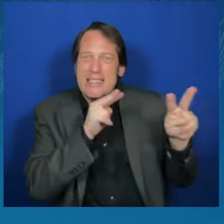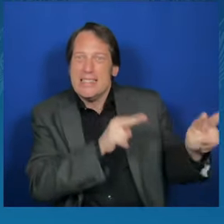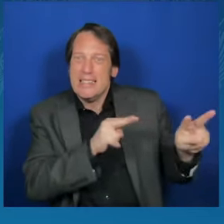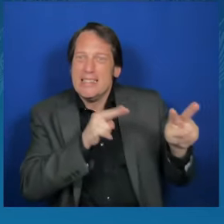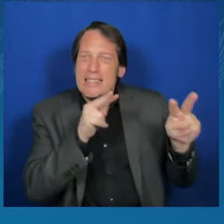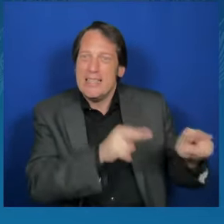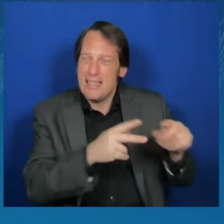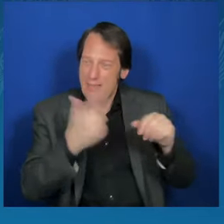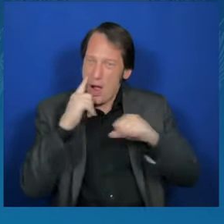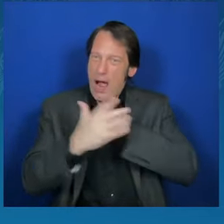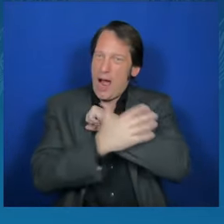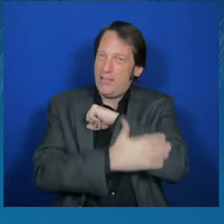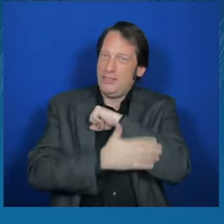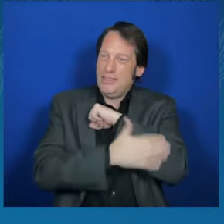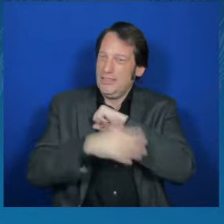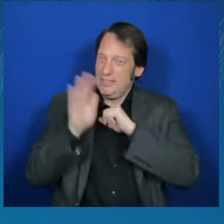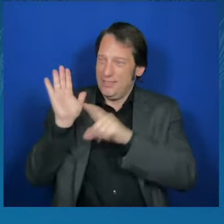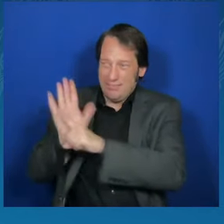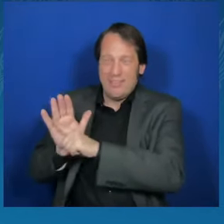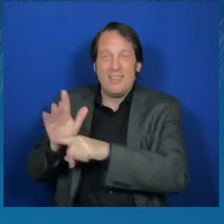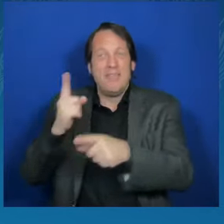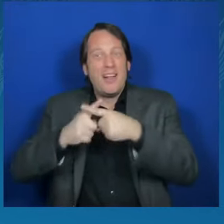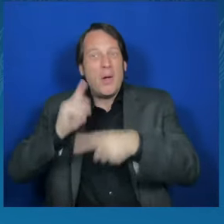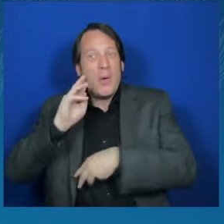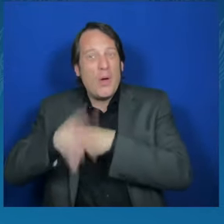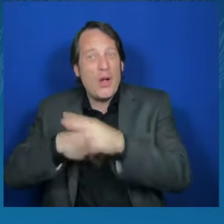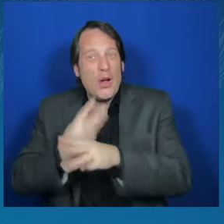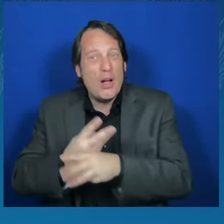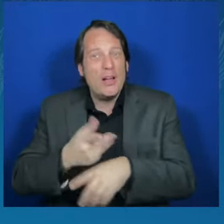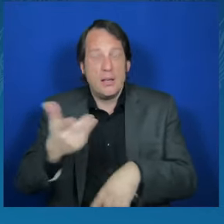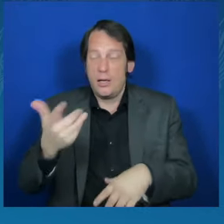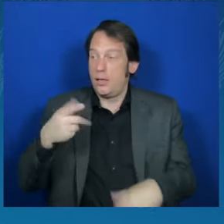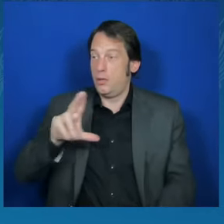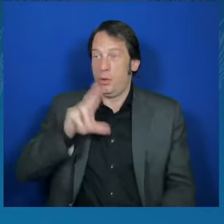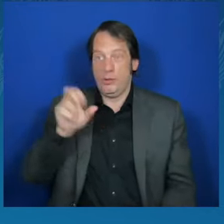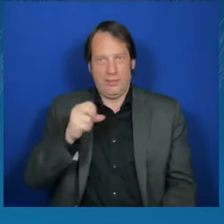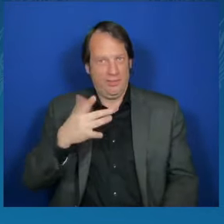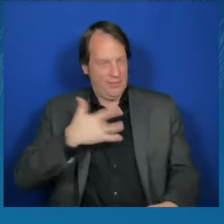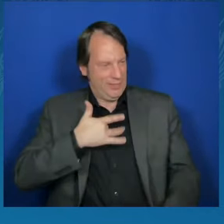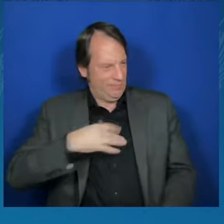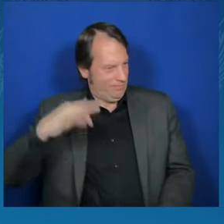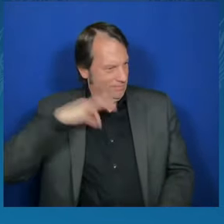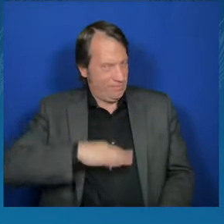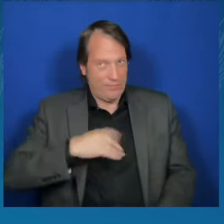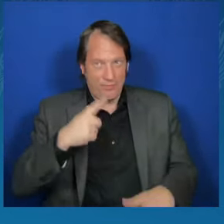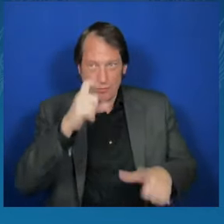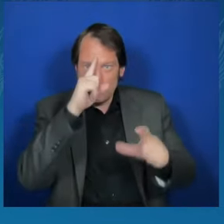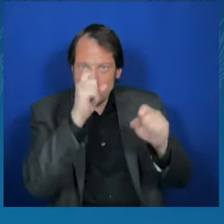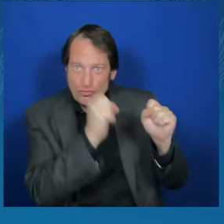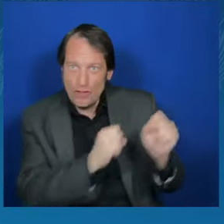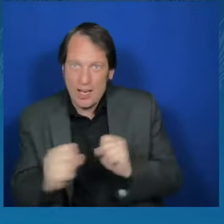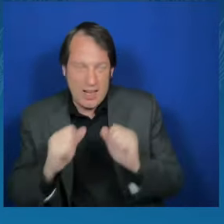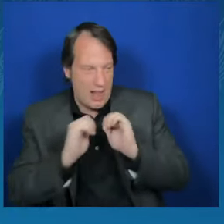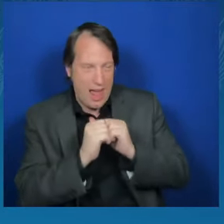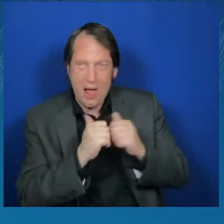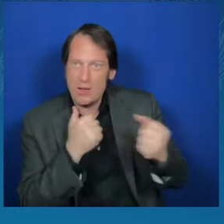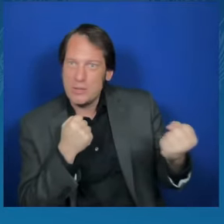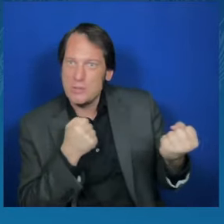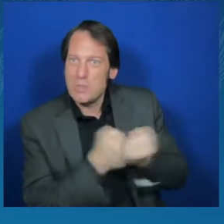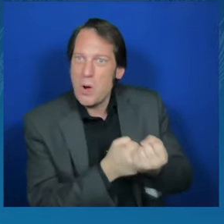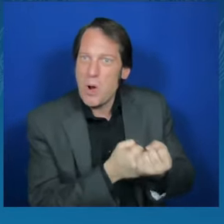International rules and norms are on the line, including the fundamental principles of sovereignty and territorial integrity.